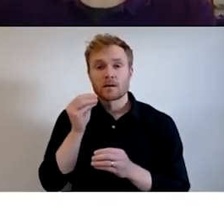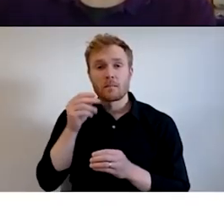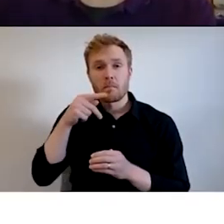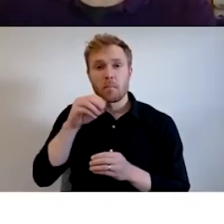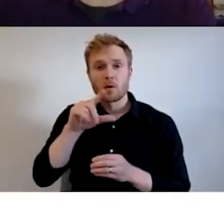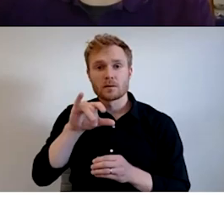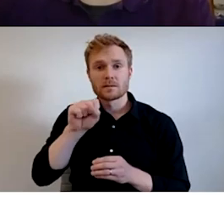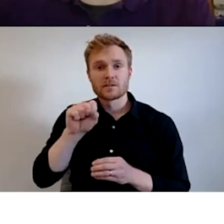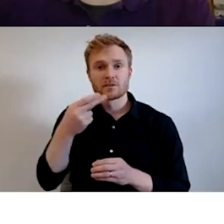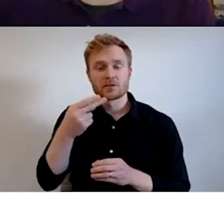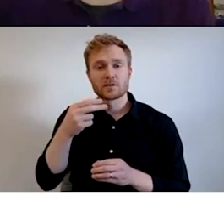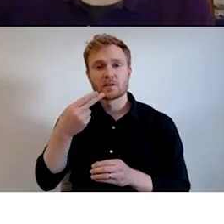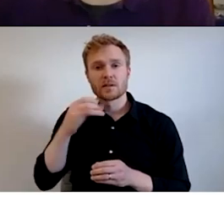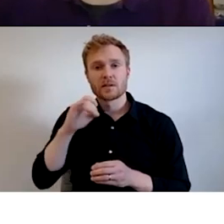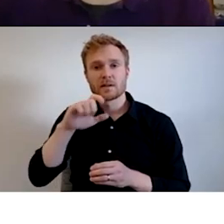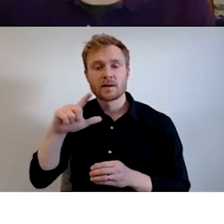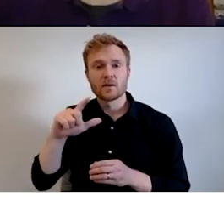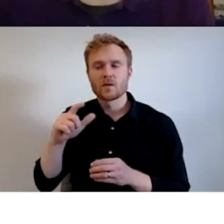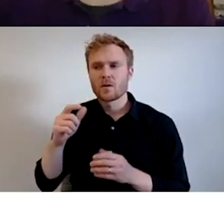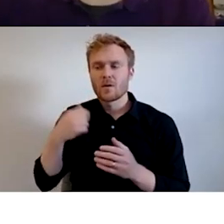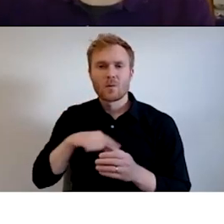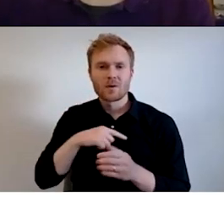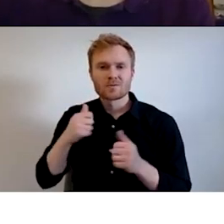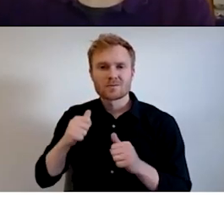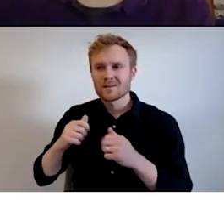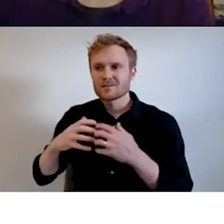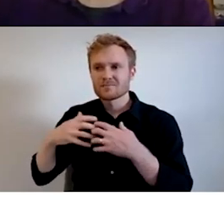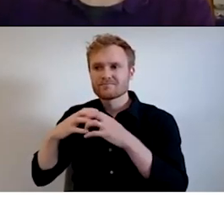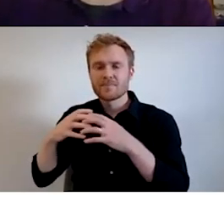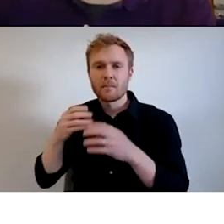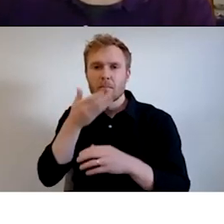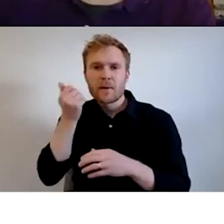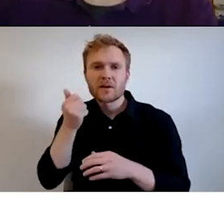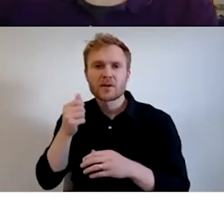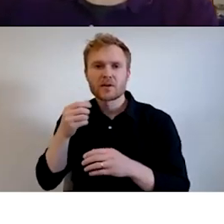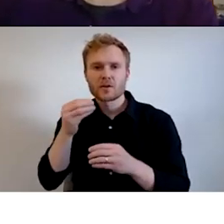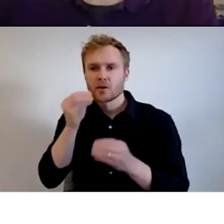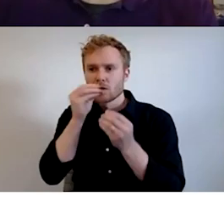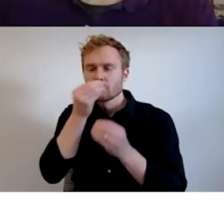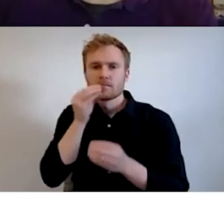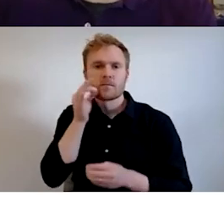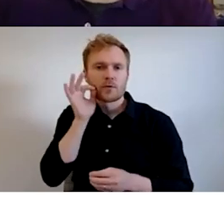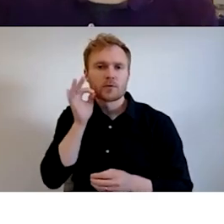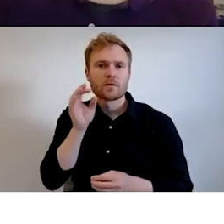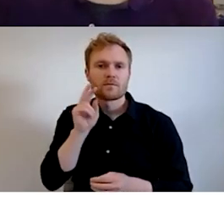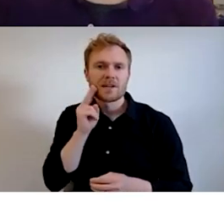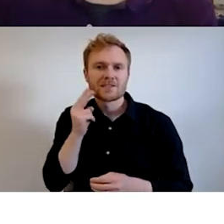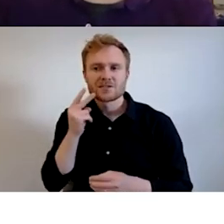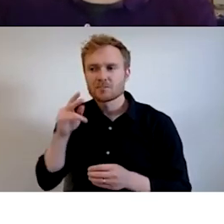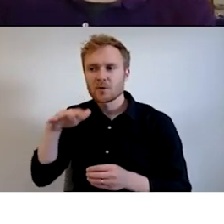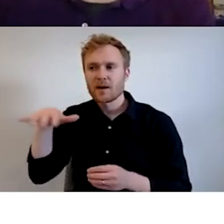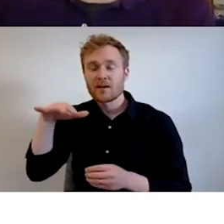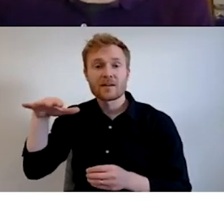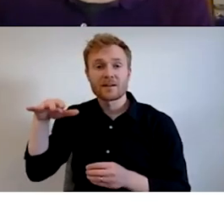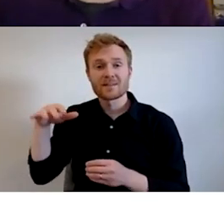our garden and grow food to address food insecurity due to the pandemic and systemic inequality. I'm wondering if you, if you all are planning to